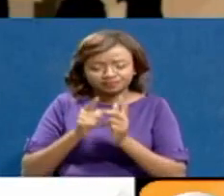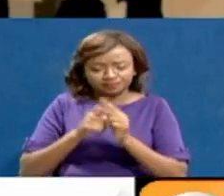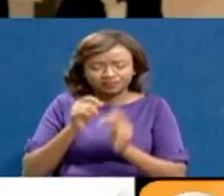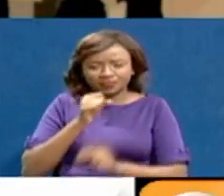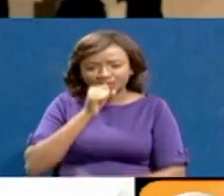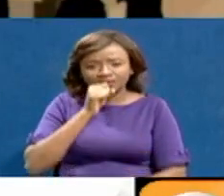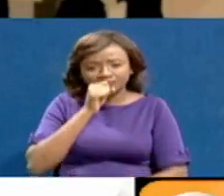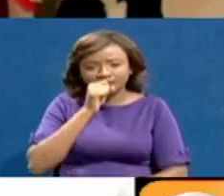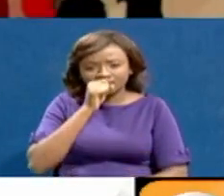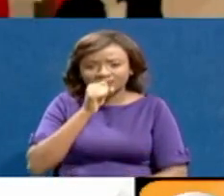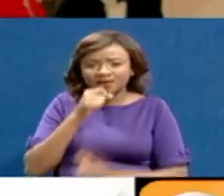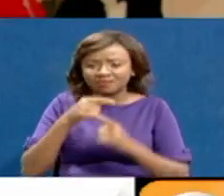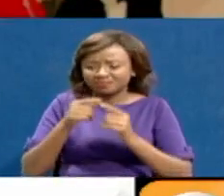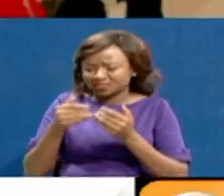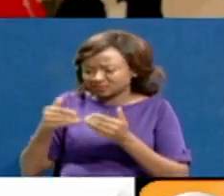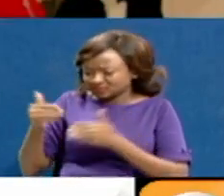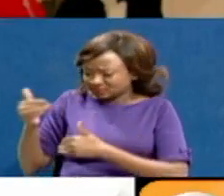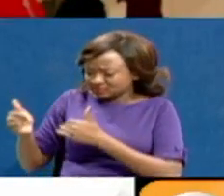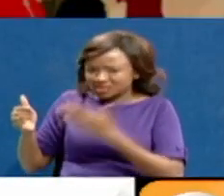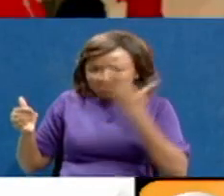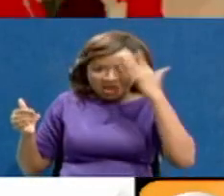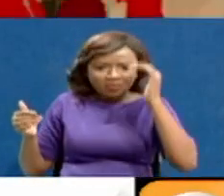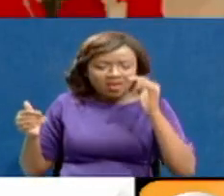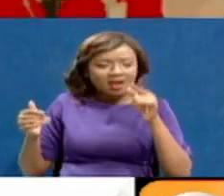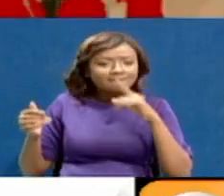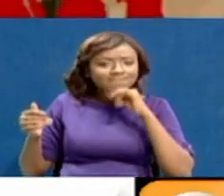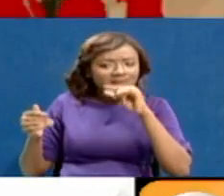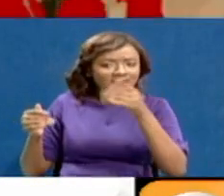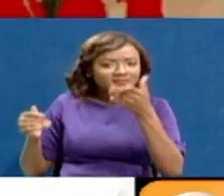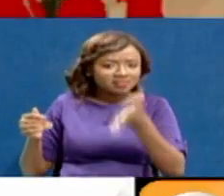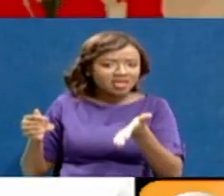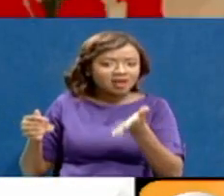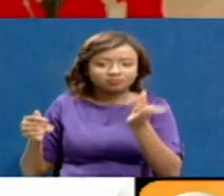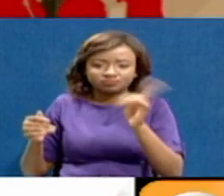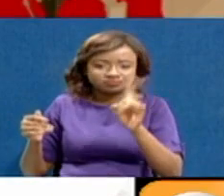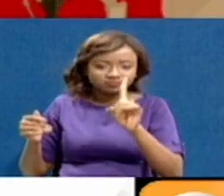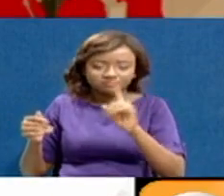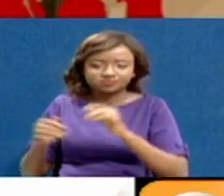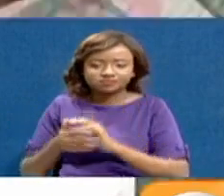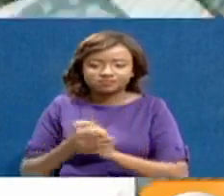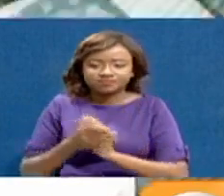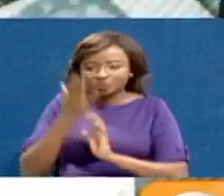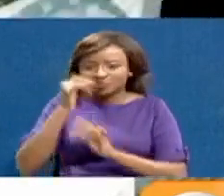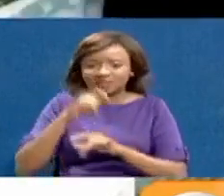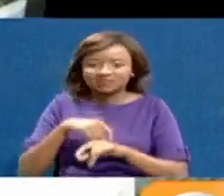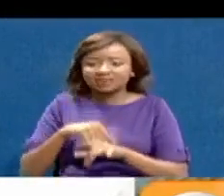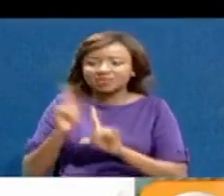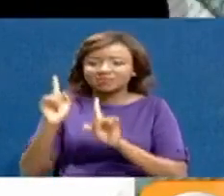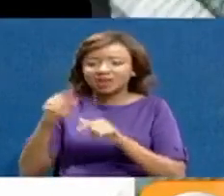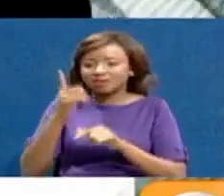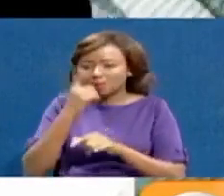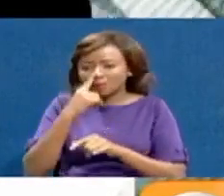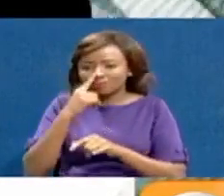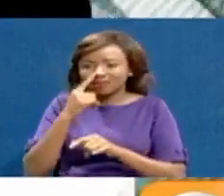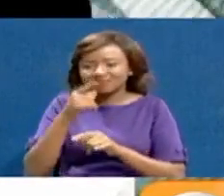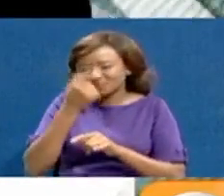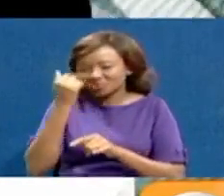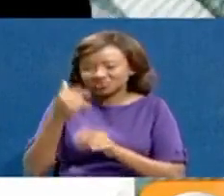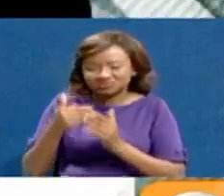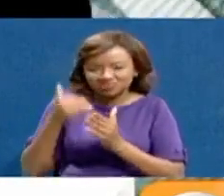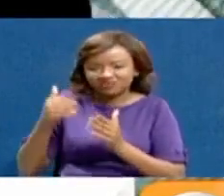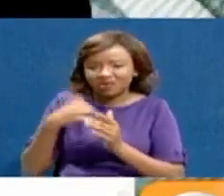Our neighbors didn't know that James was around. Since James came home and he had an accident,